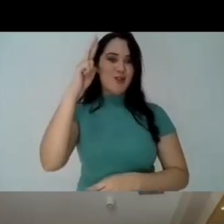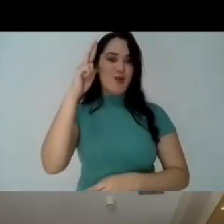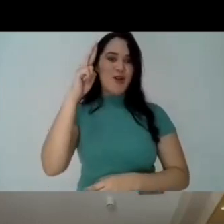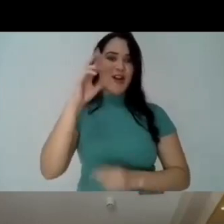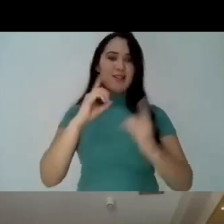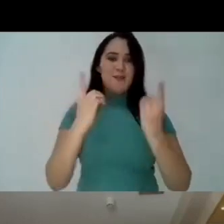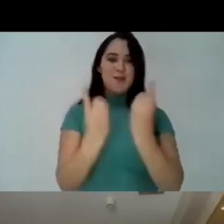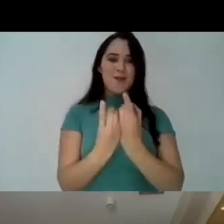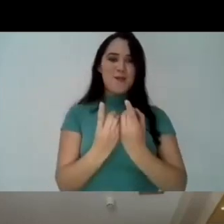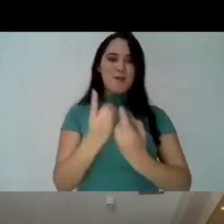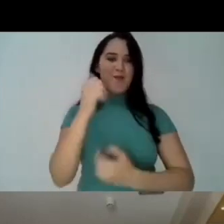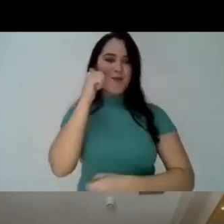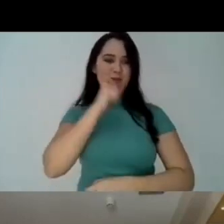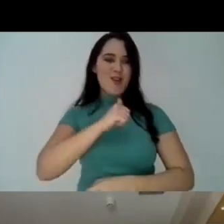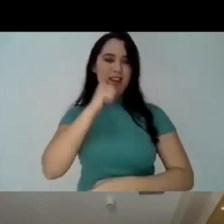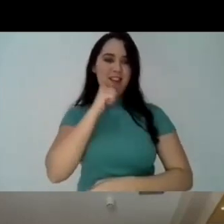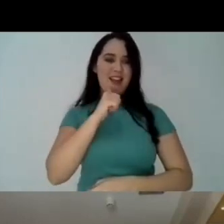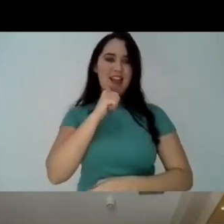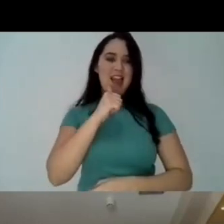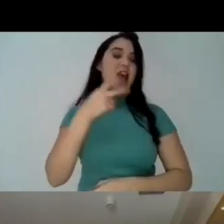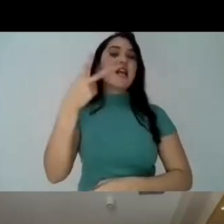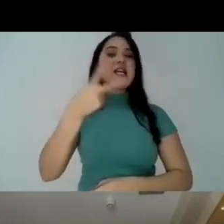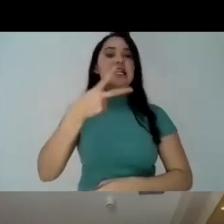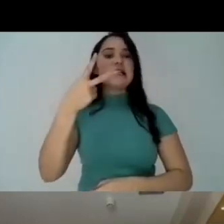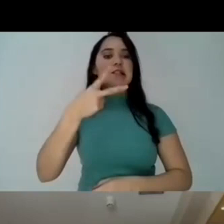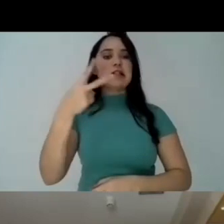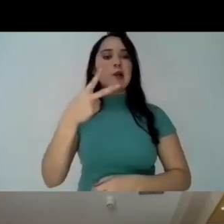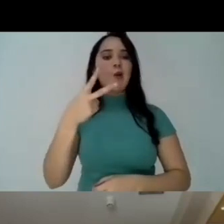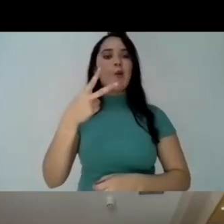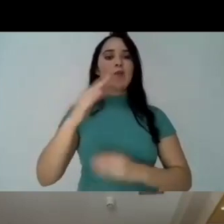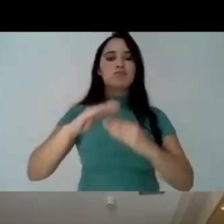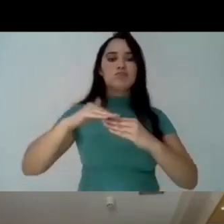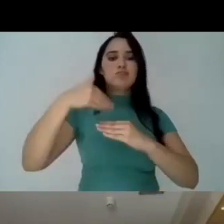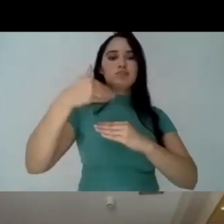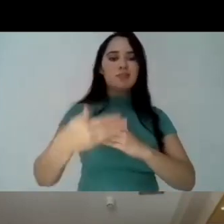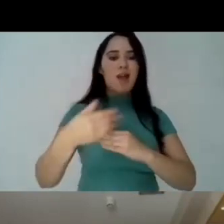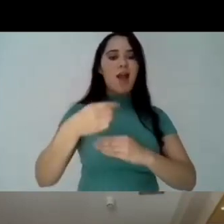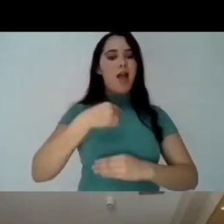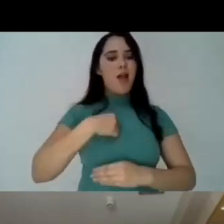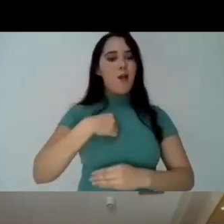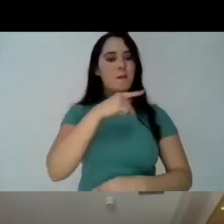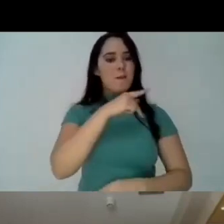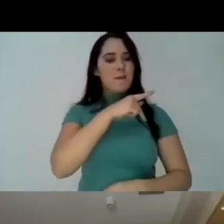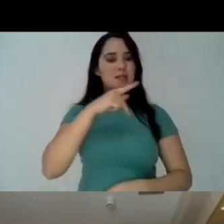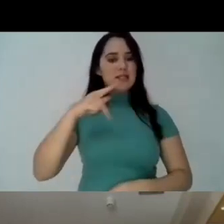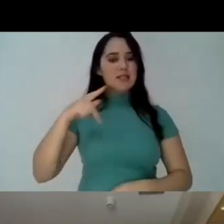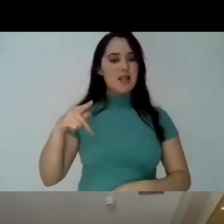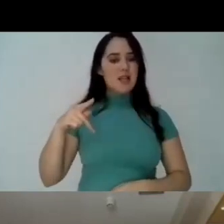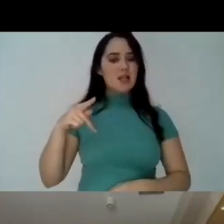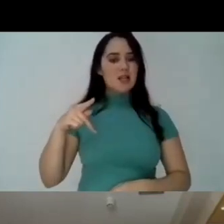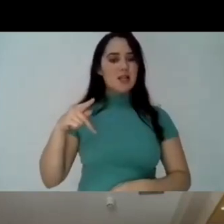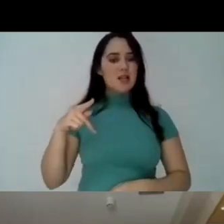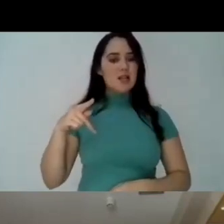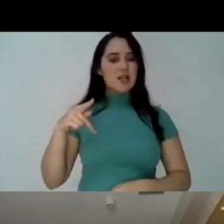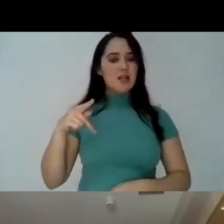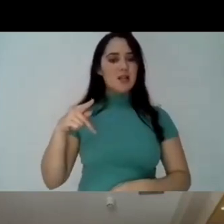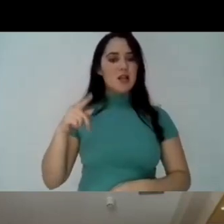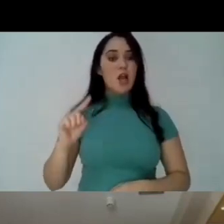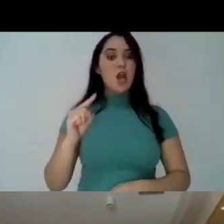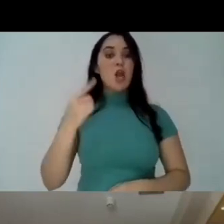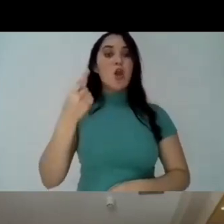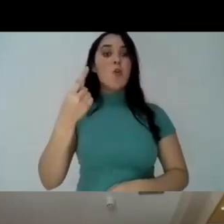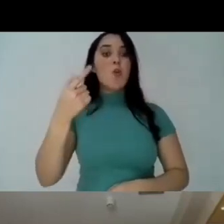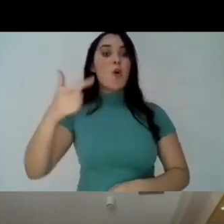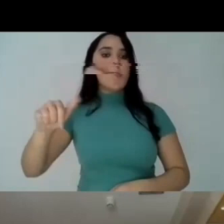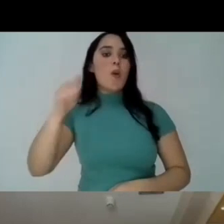leader of that department and it and i was the first women there and in the second monday that i